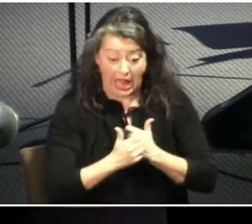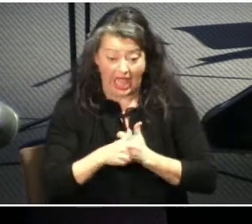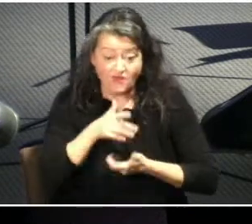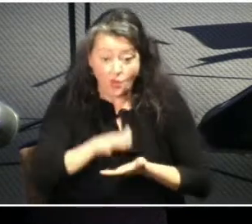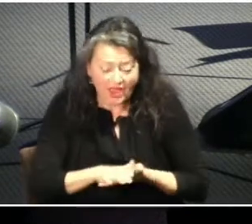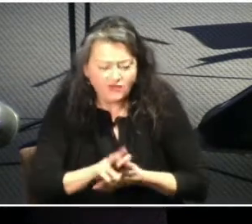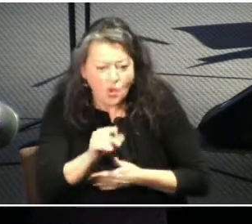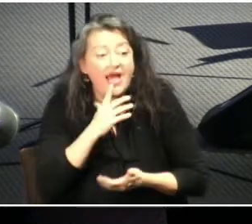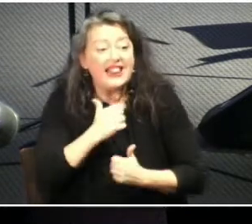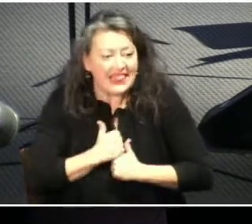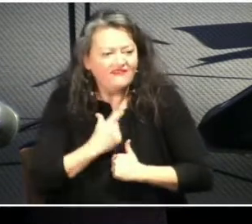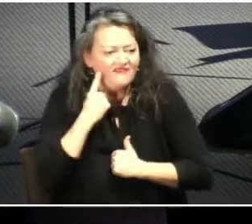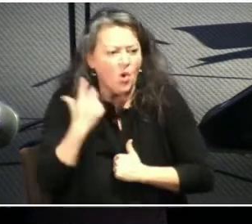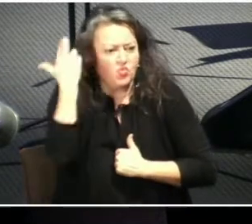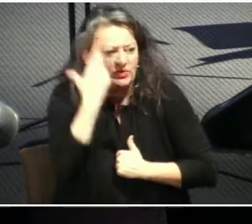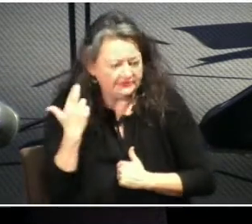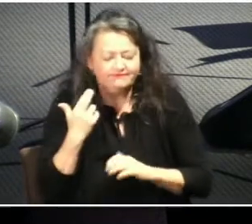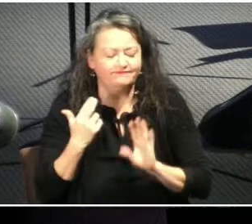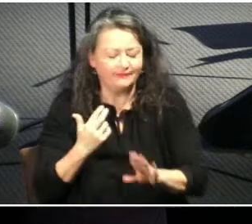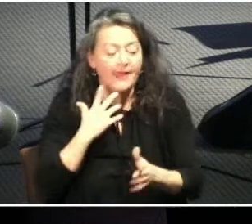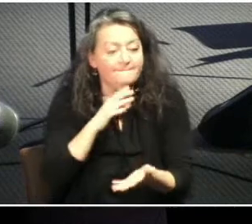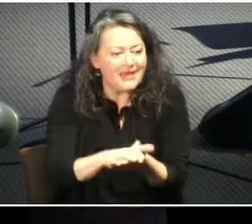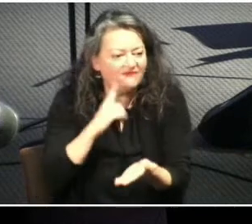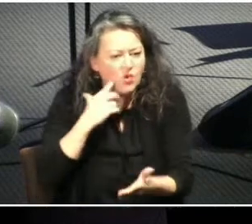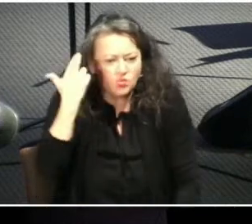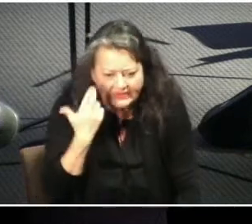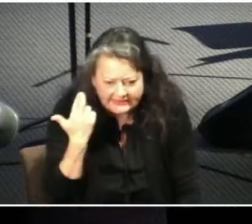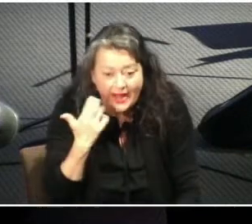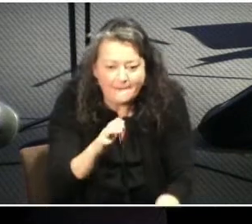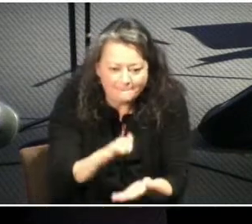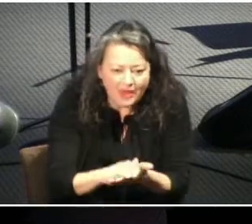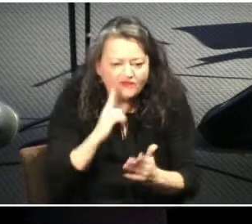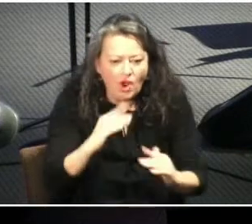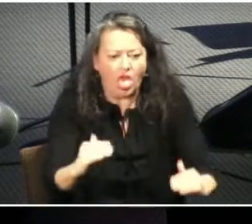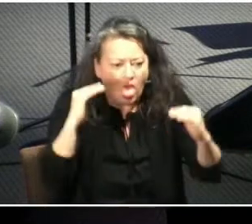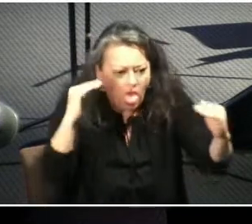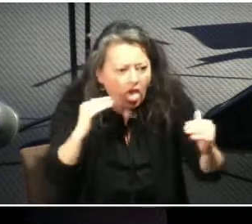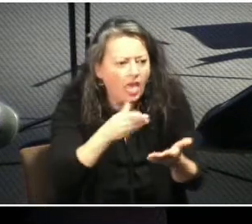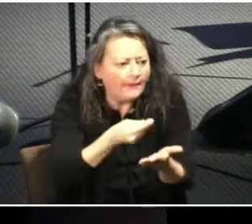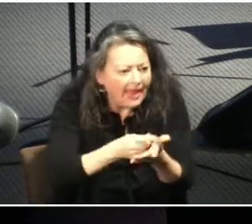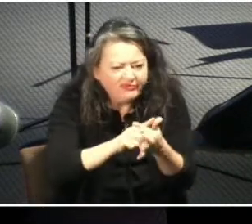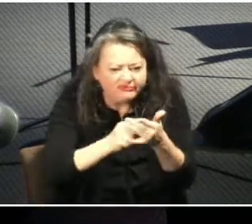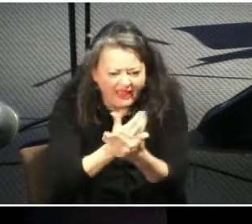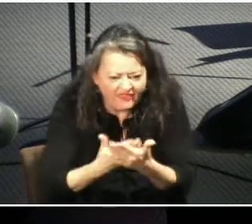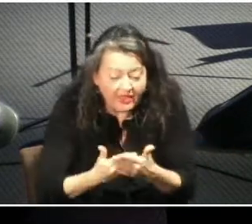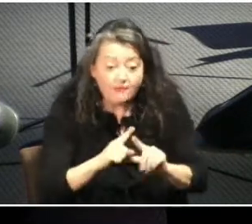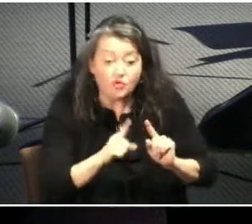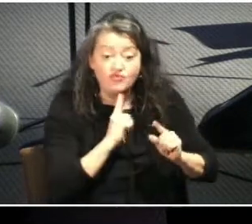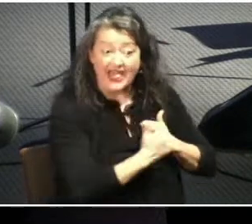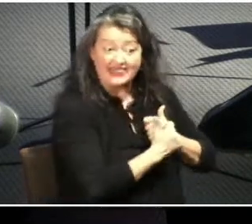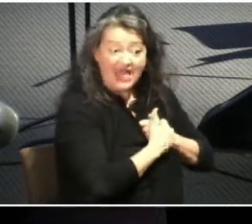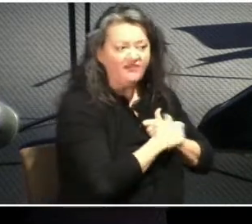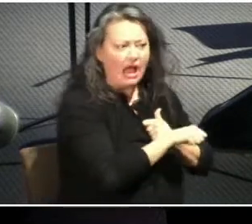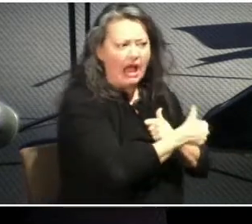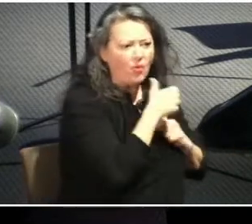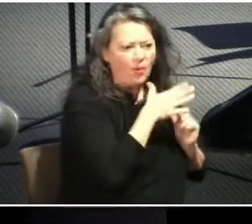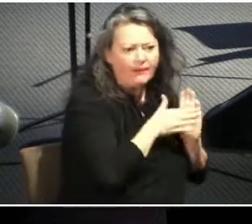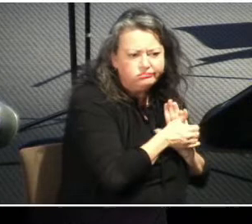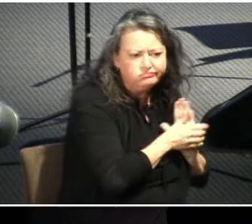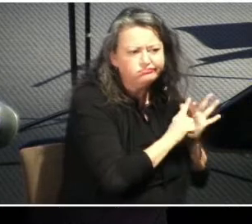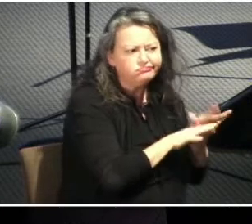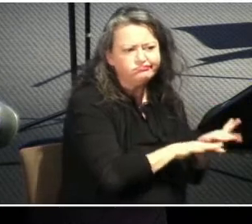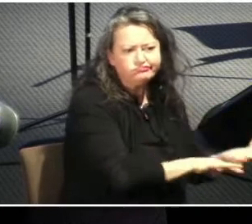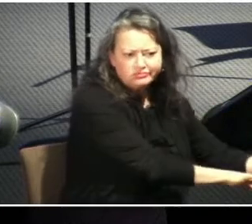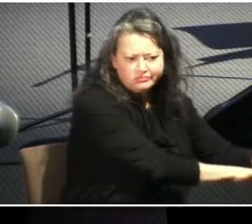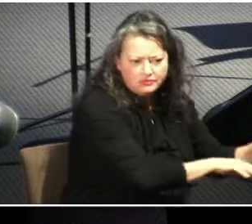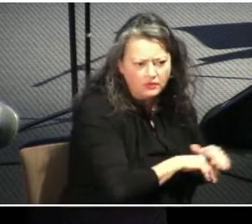Husbands, love your wives and do not be harsh with them. Or some of your translations might say, or do not be embittered with